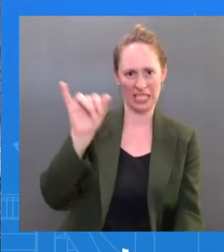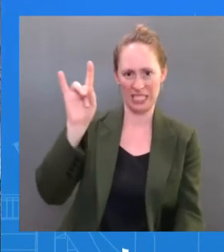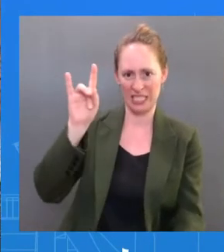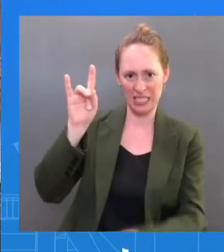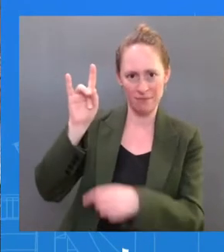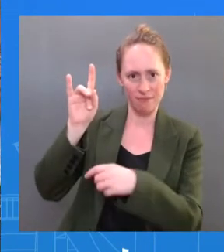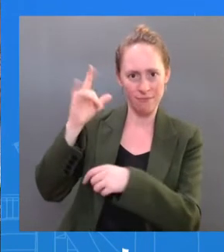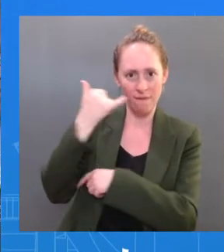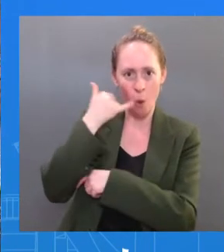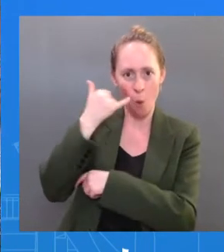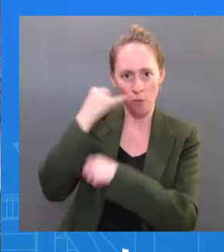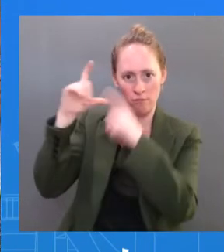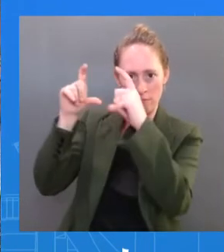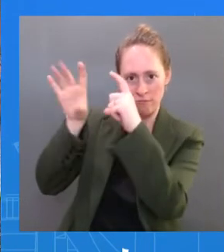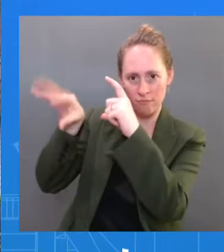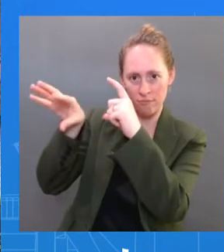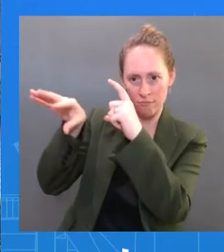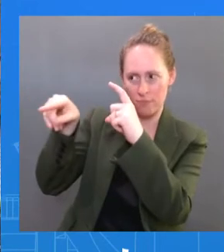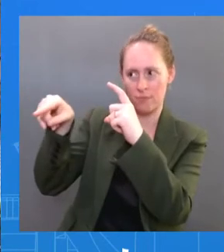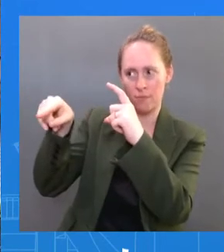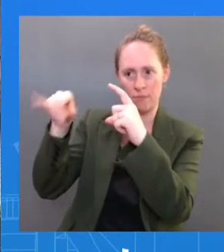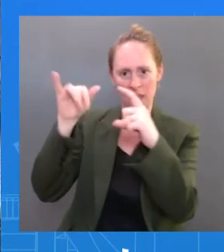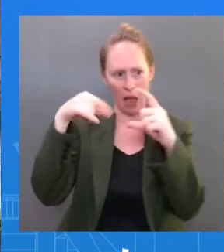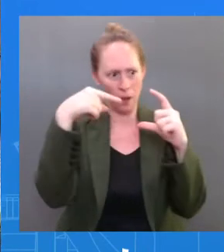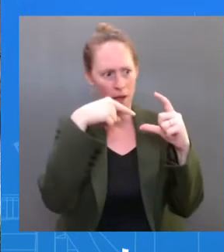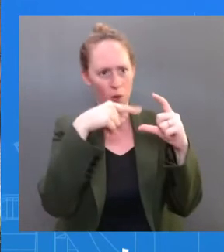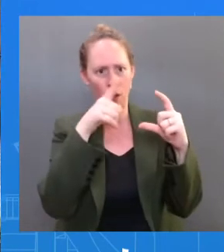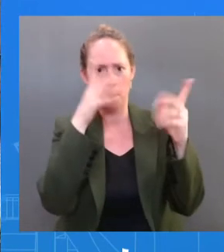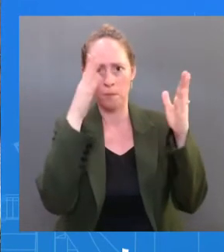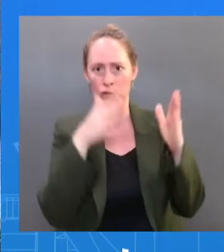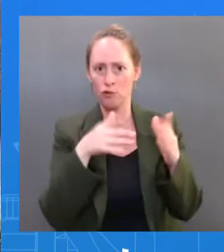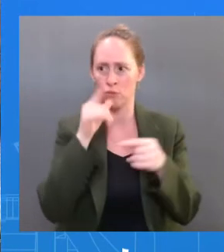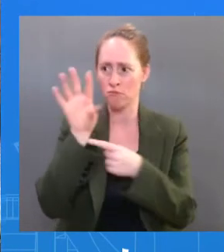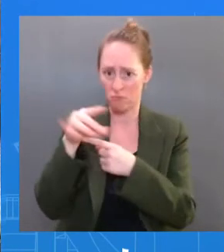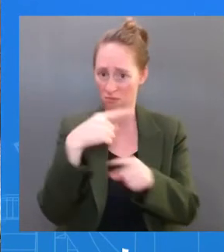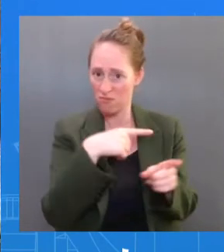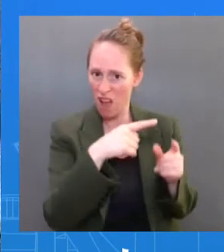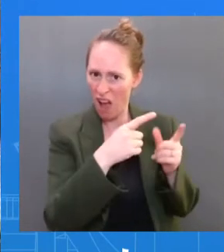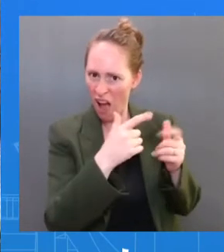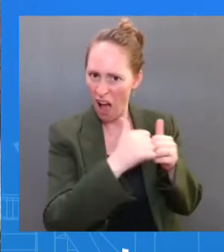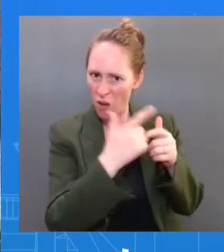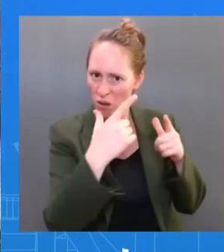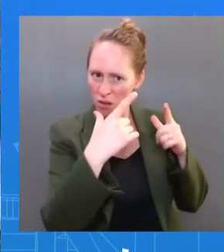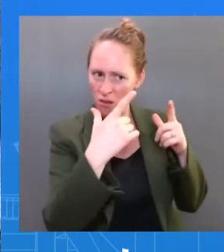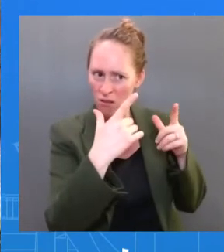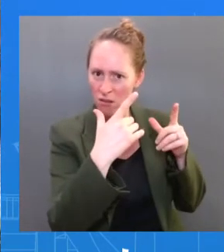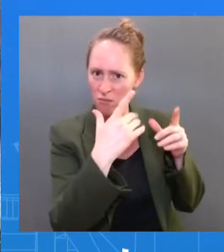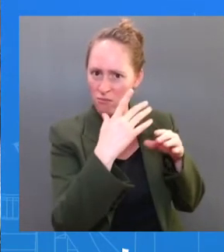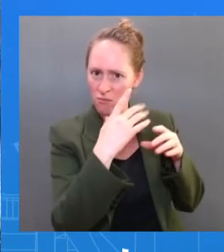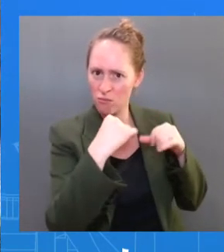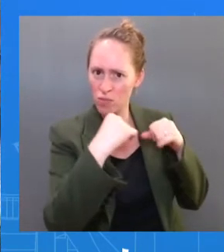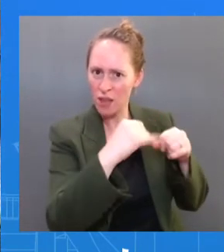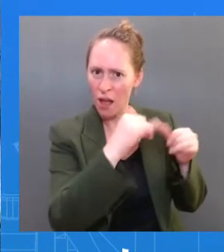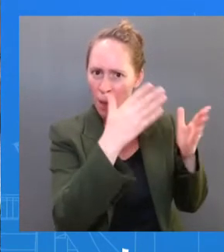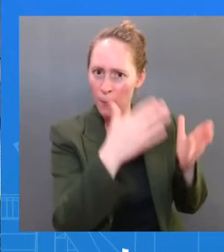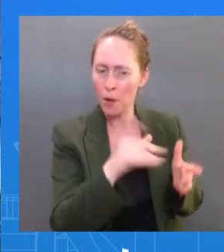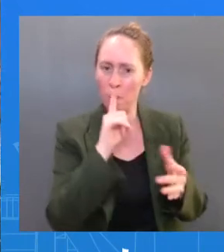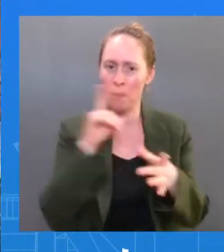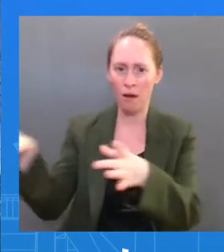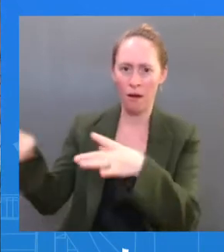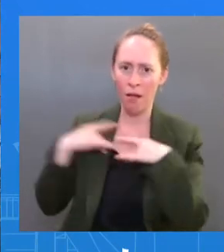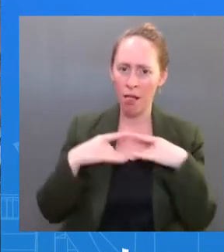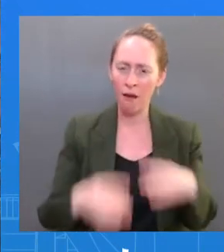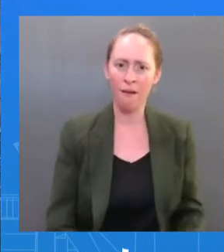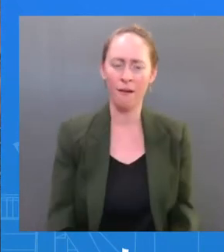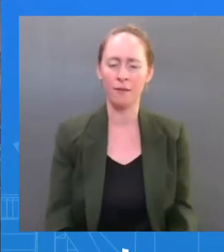saw — we heard from the doctor, Dr. O'Connor, his personal doctor, and he has mild symptoms. And he's continuing to — continue